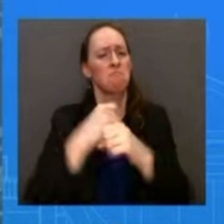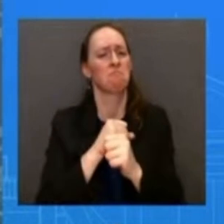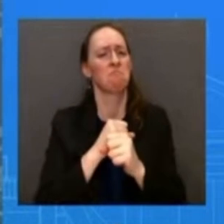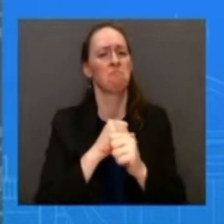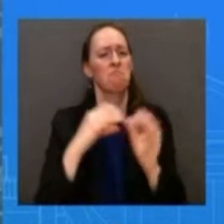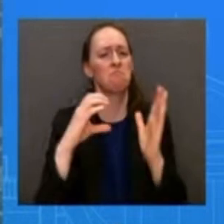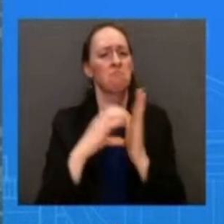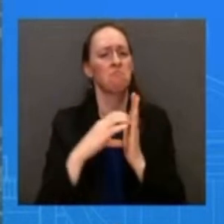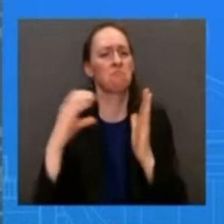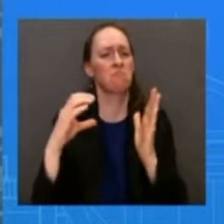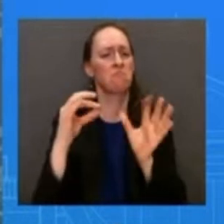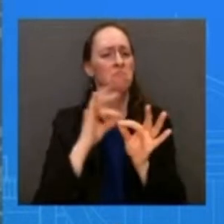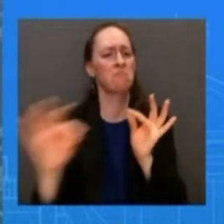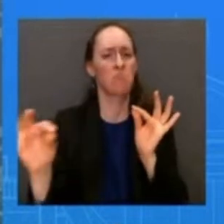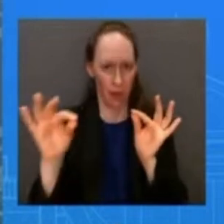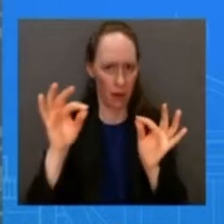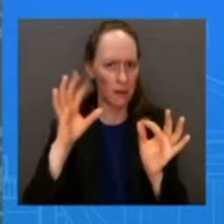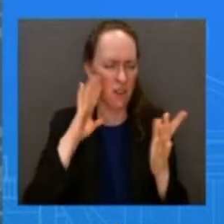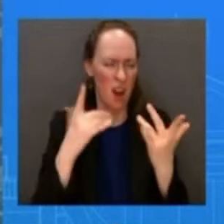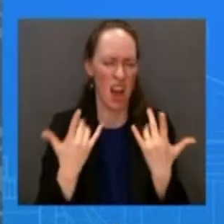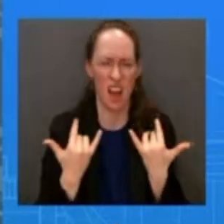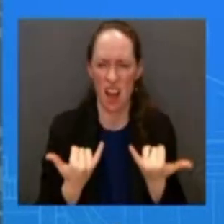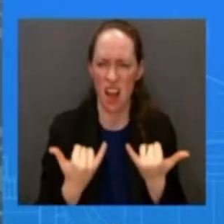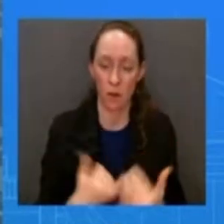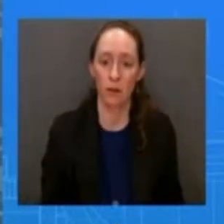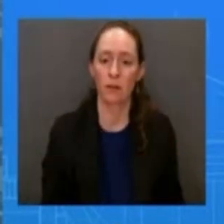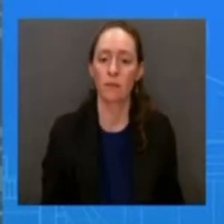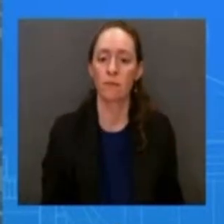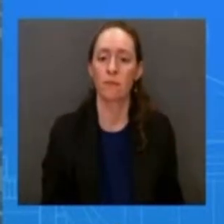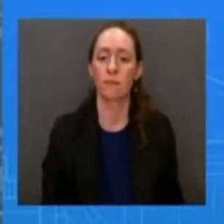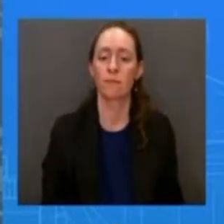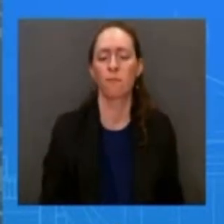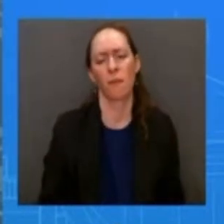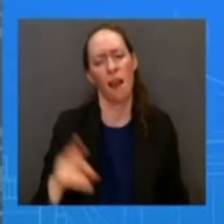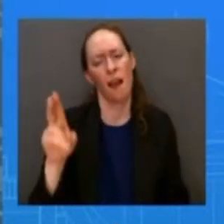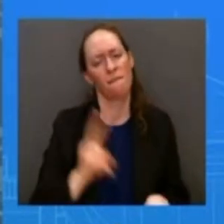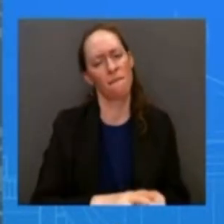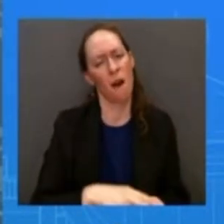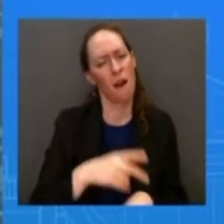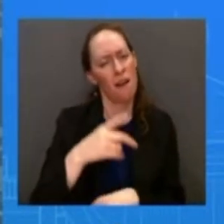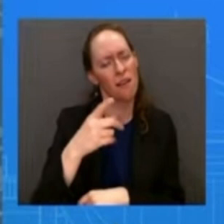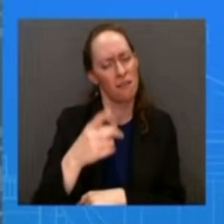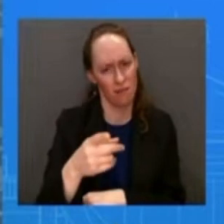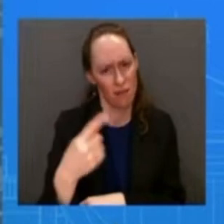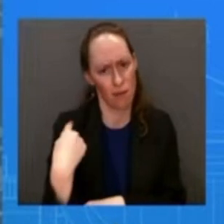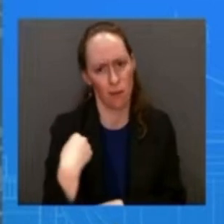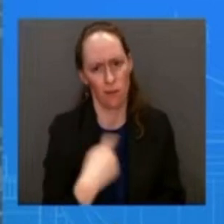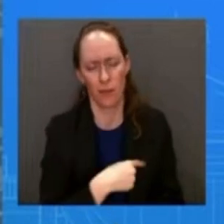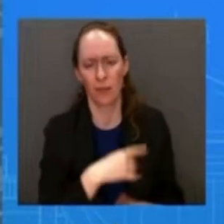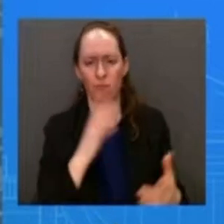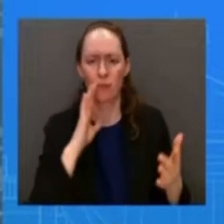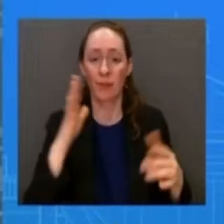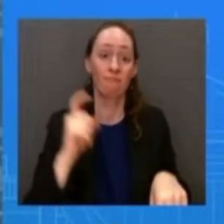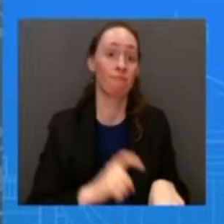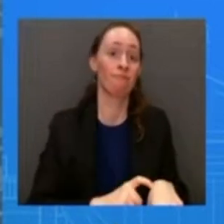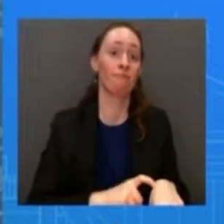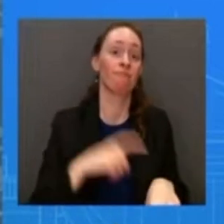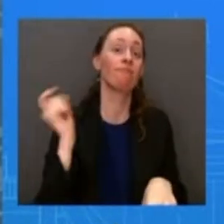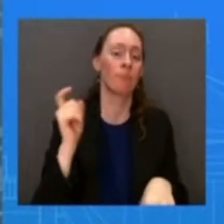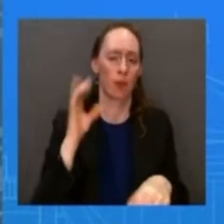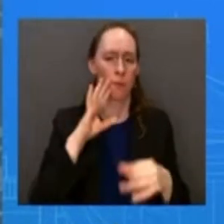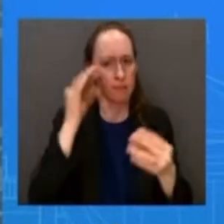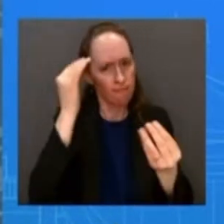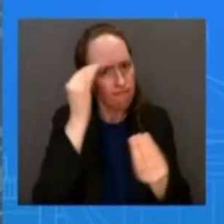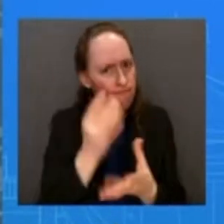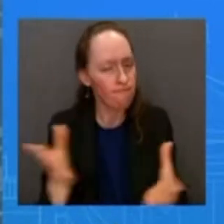share but of course as you know as we normally do we will share more as we get closer to the day so i know many people were asking if the physical was still